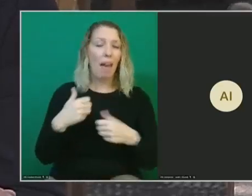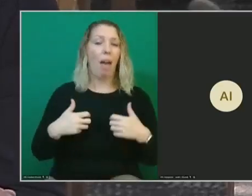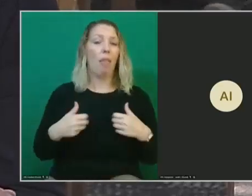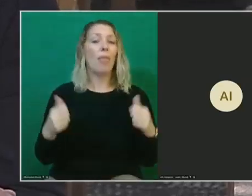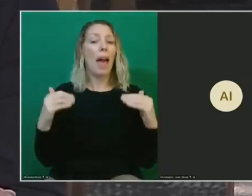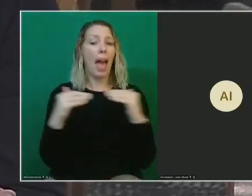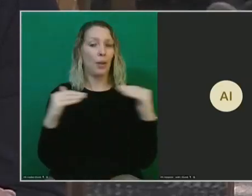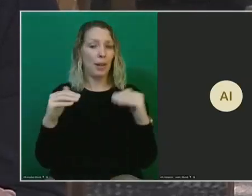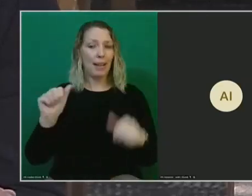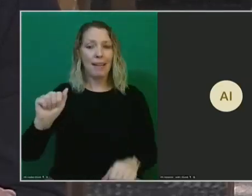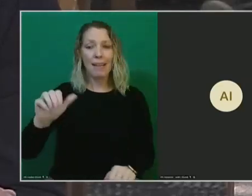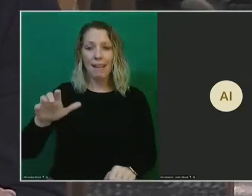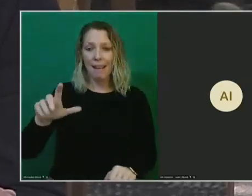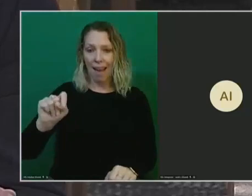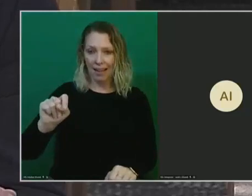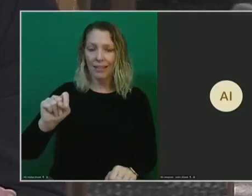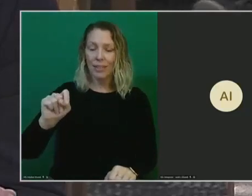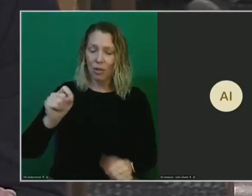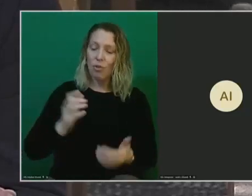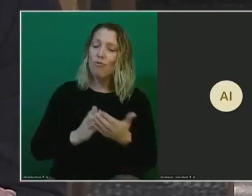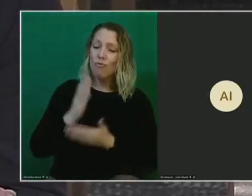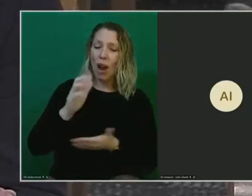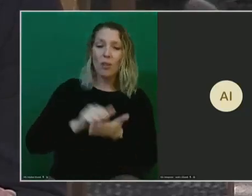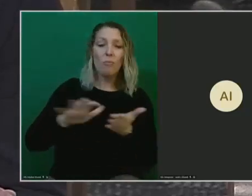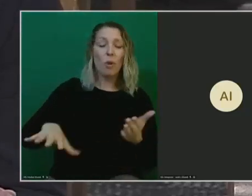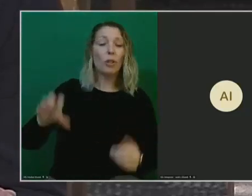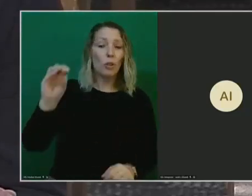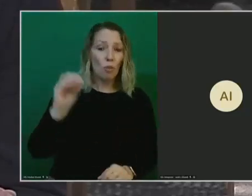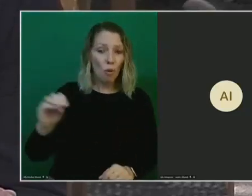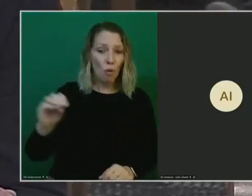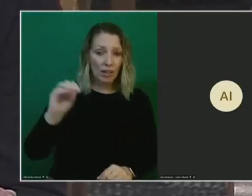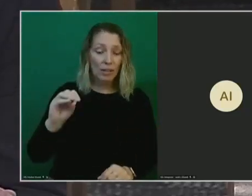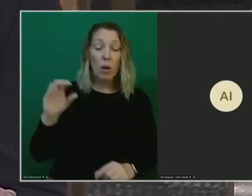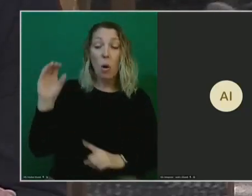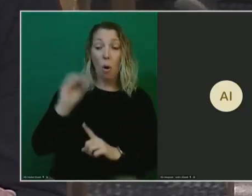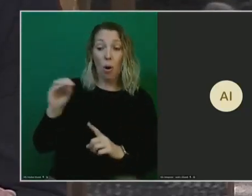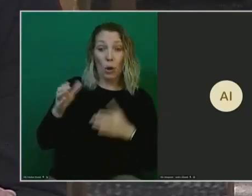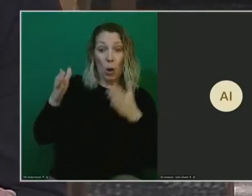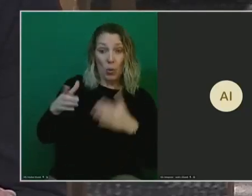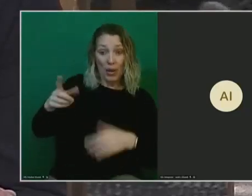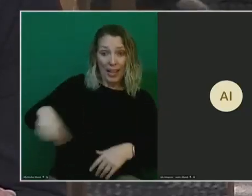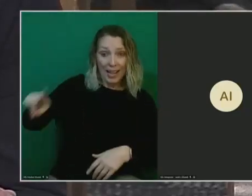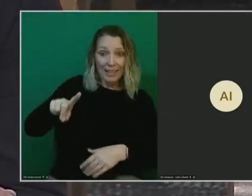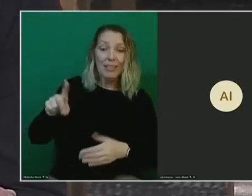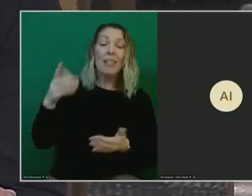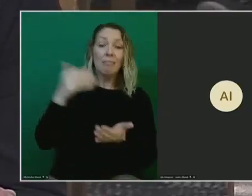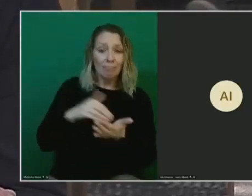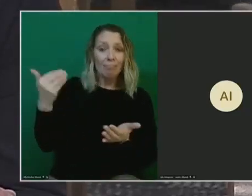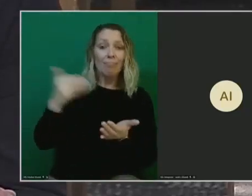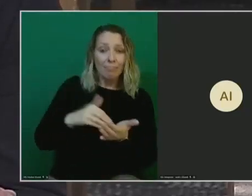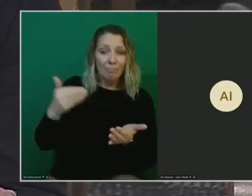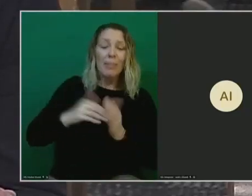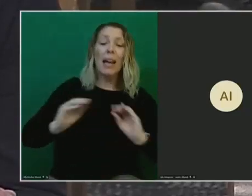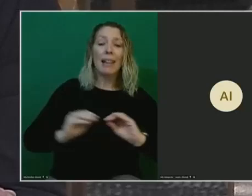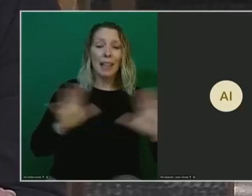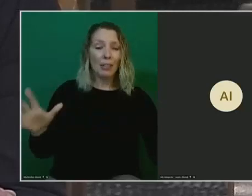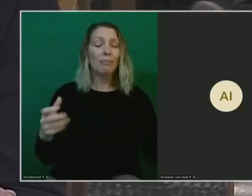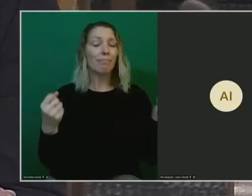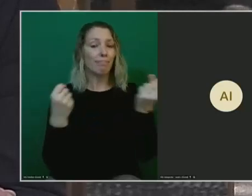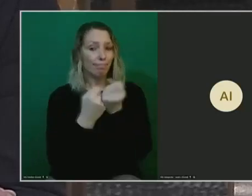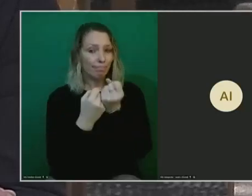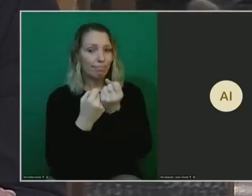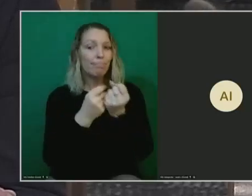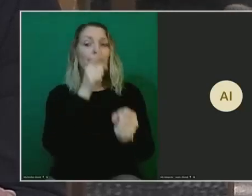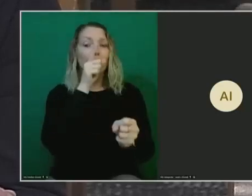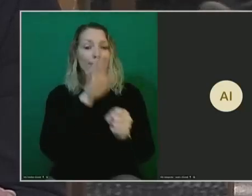codify the right to abortion in Oregon and Oregonians have repeatedly clearly affirmed their support for making abortion